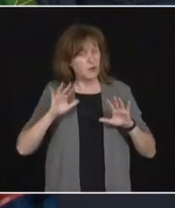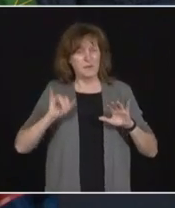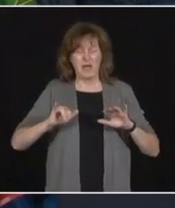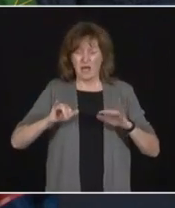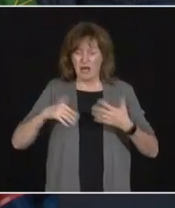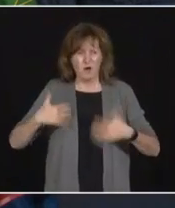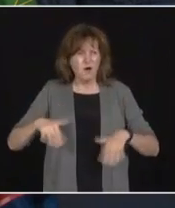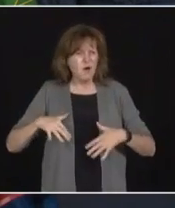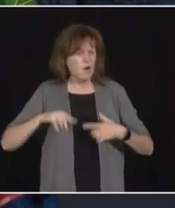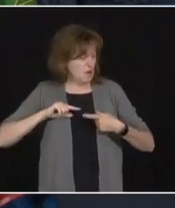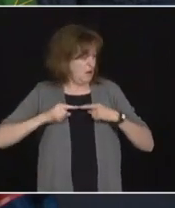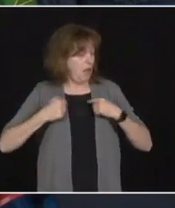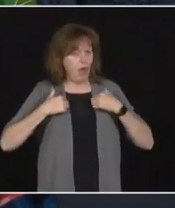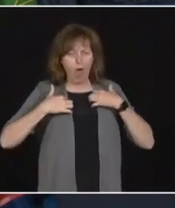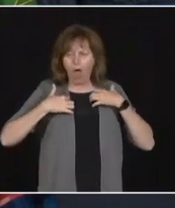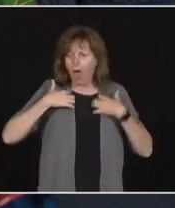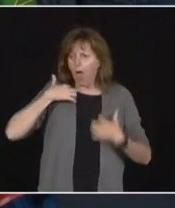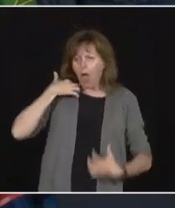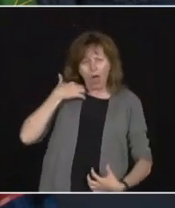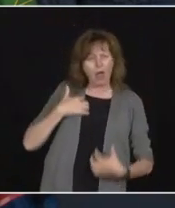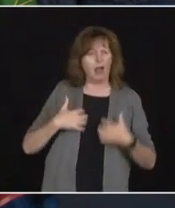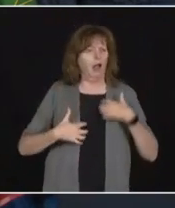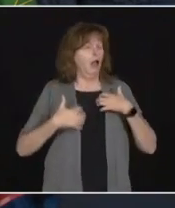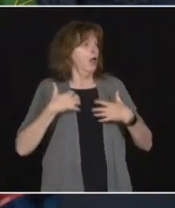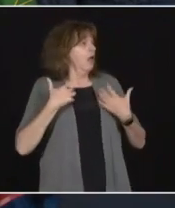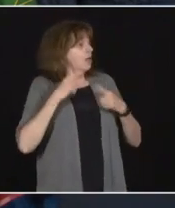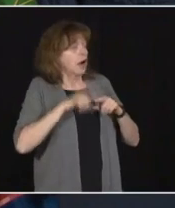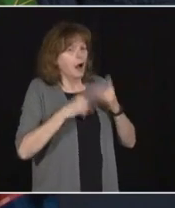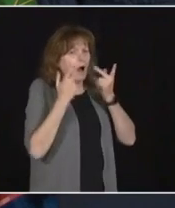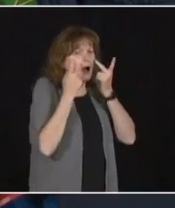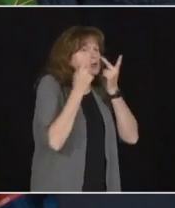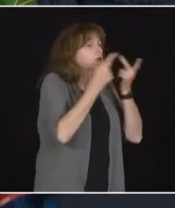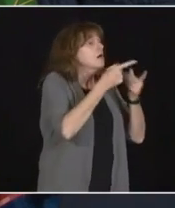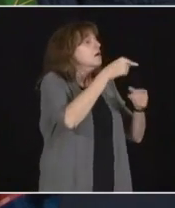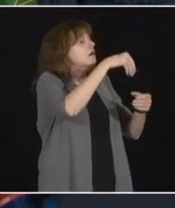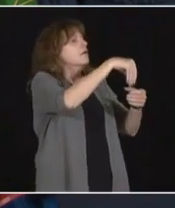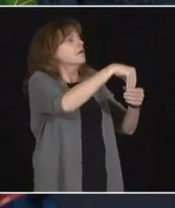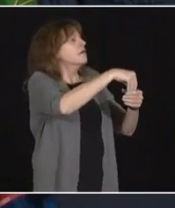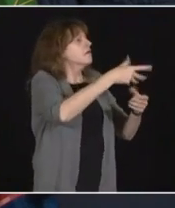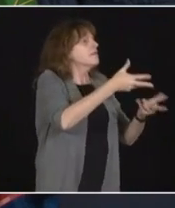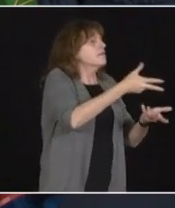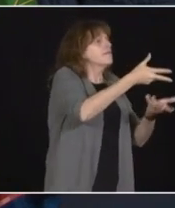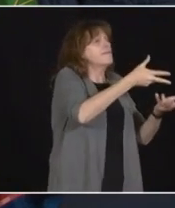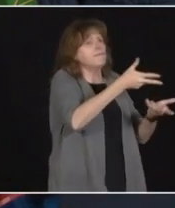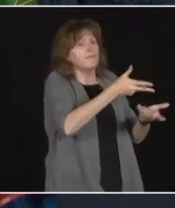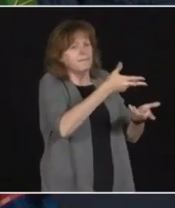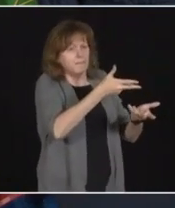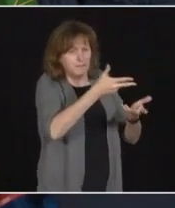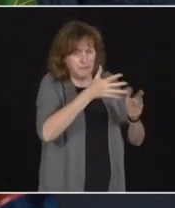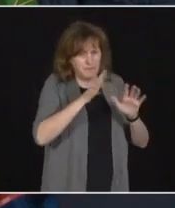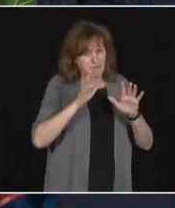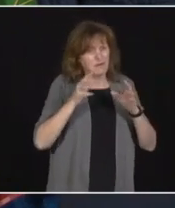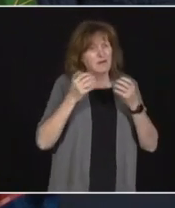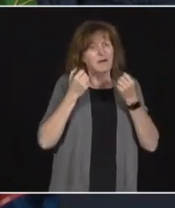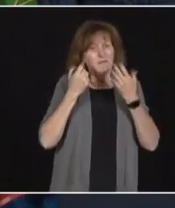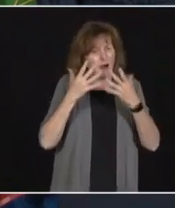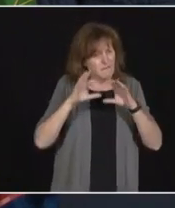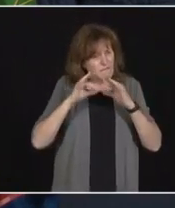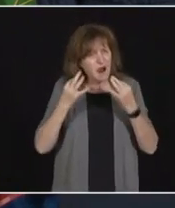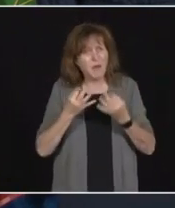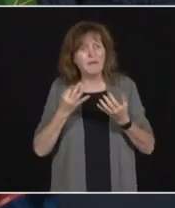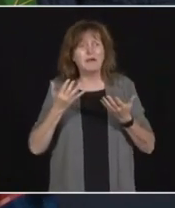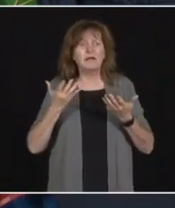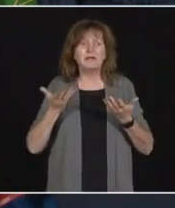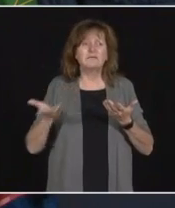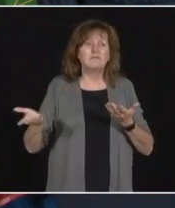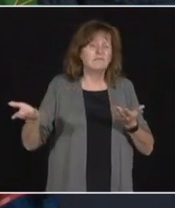Not being able to see your loved ones. And for many families, not being able to be by the side of their loved